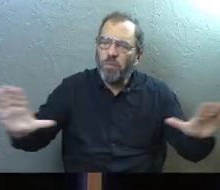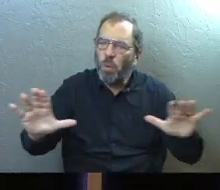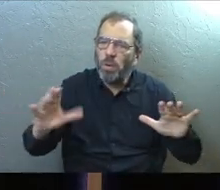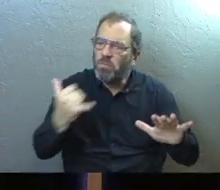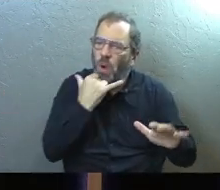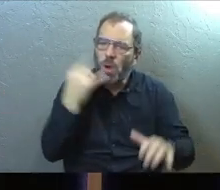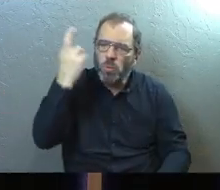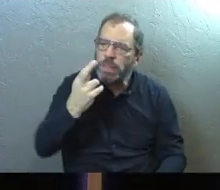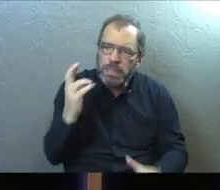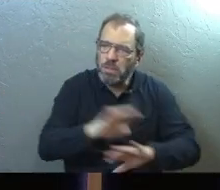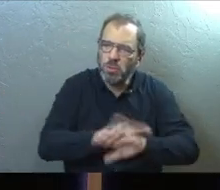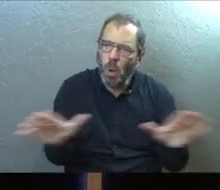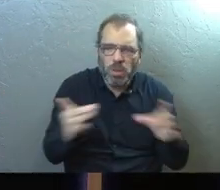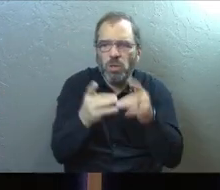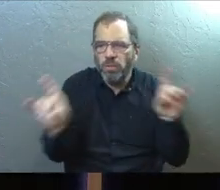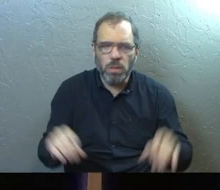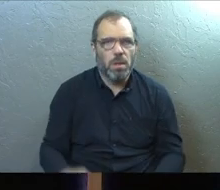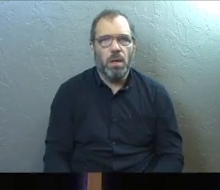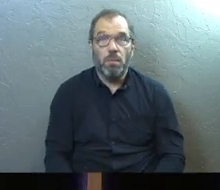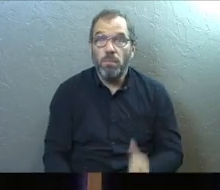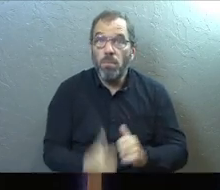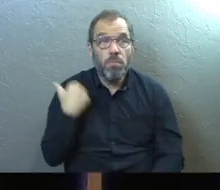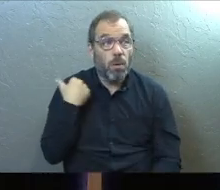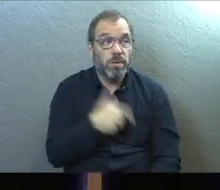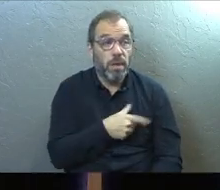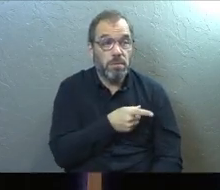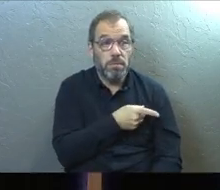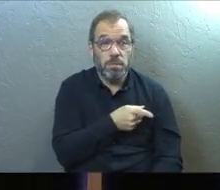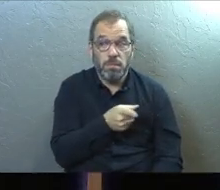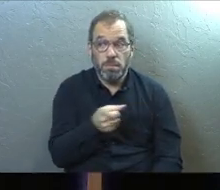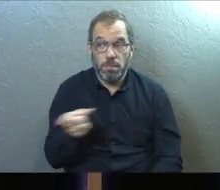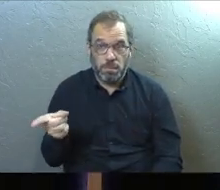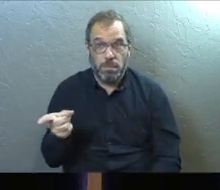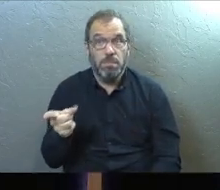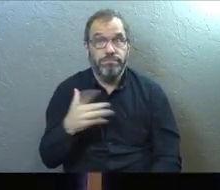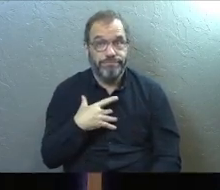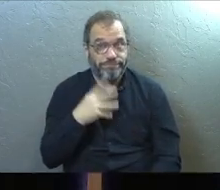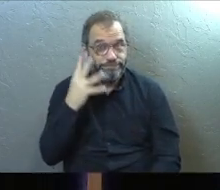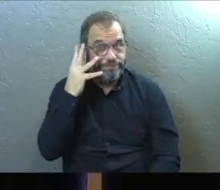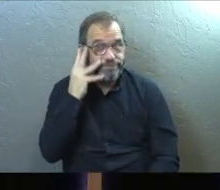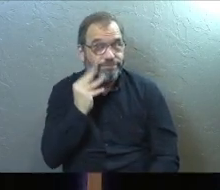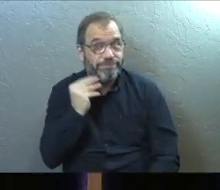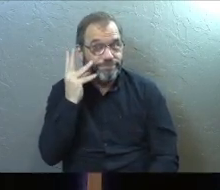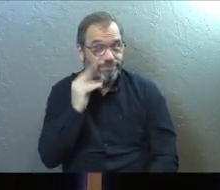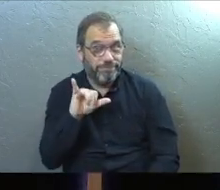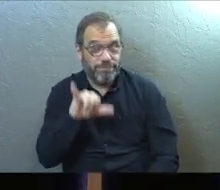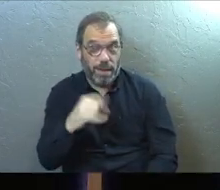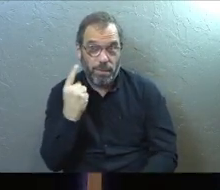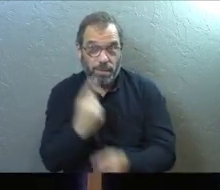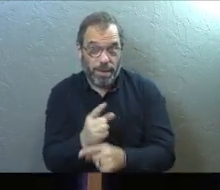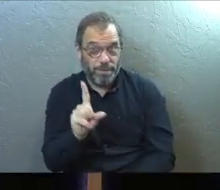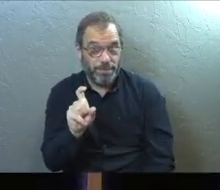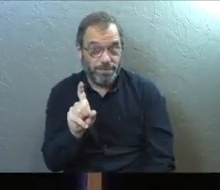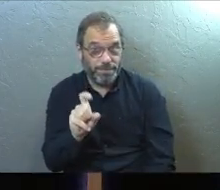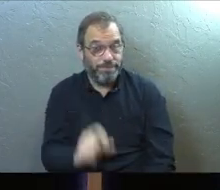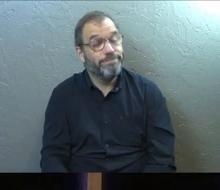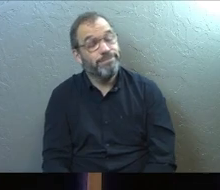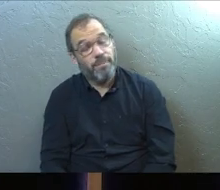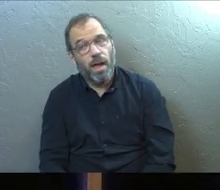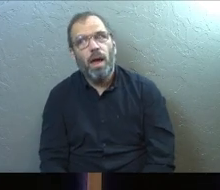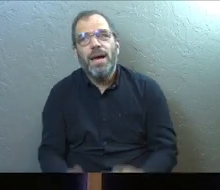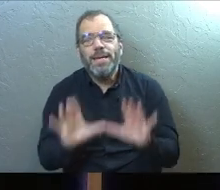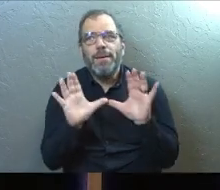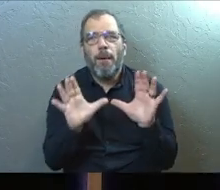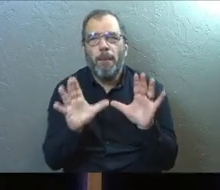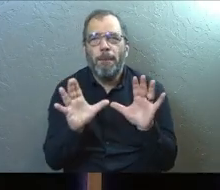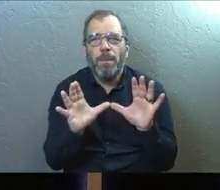reasons. And yet most of us in this room have tasted all of those things, right? So